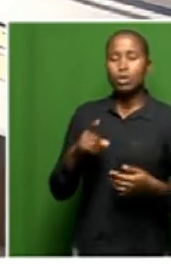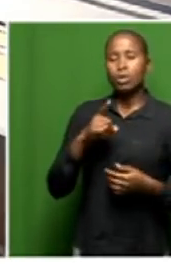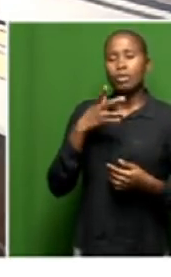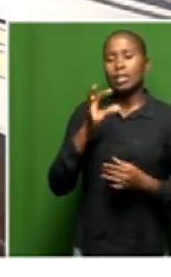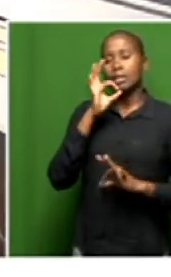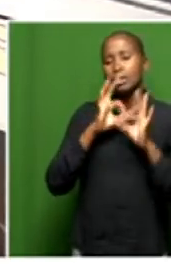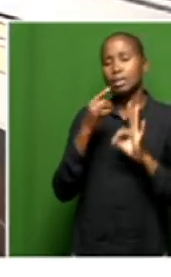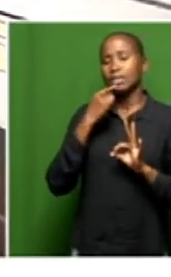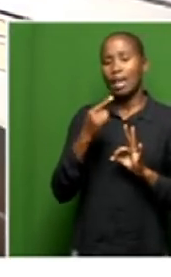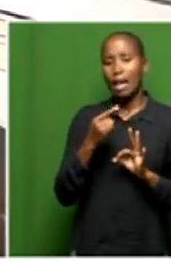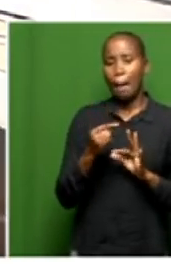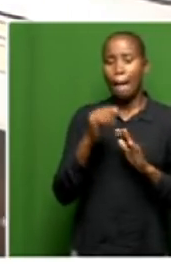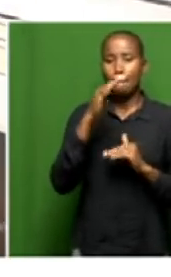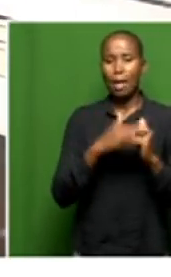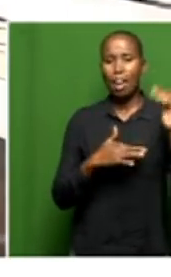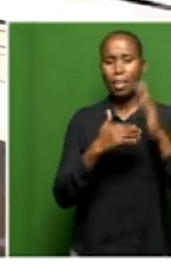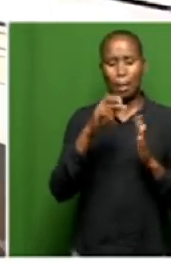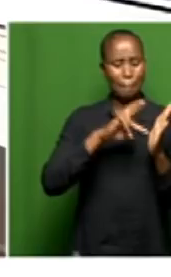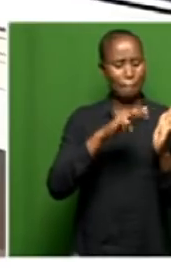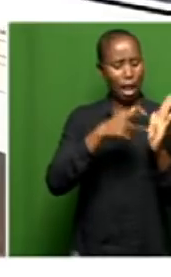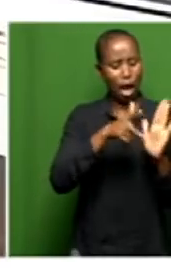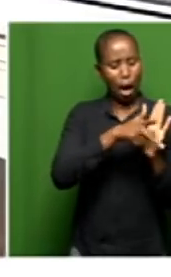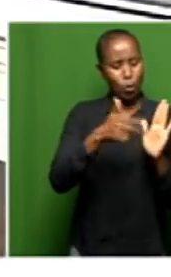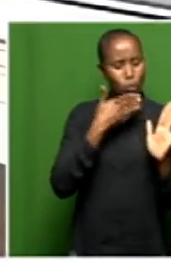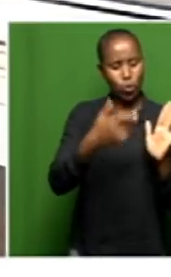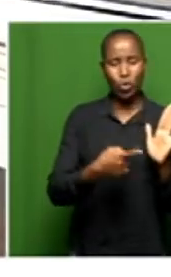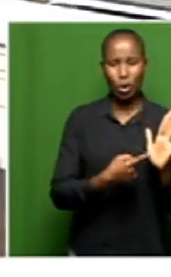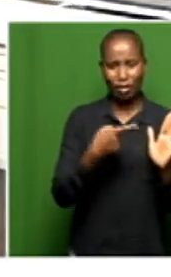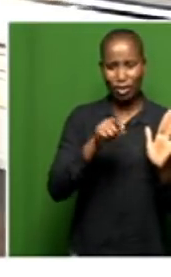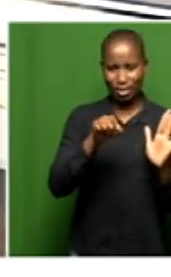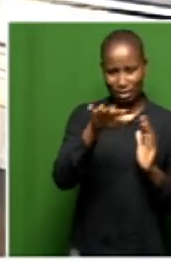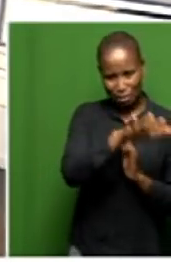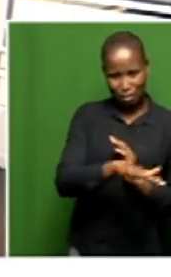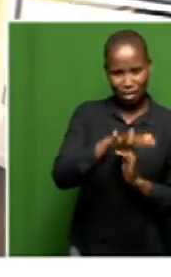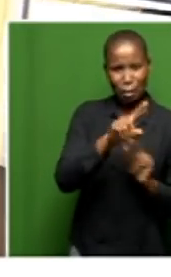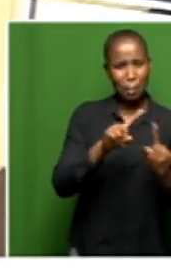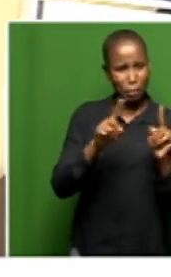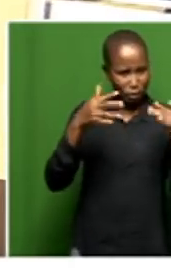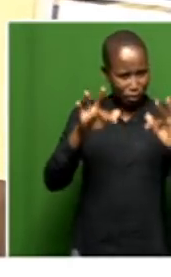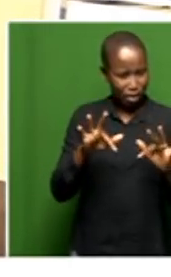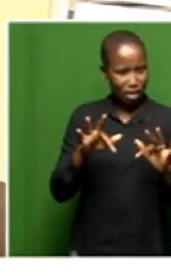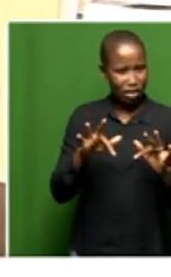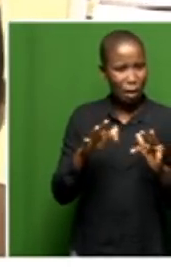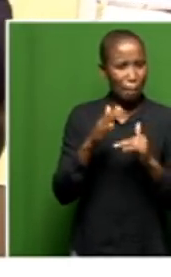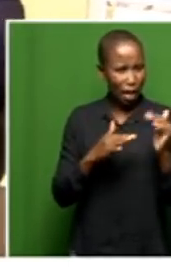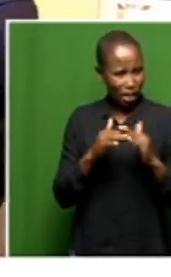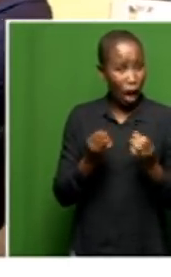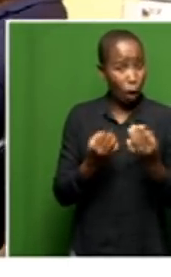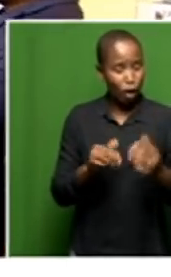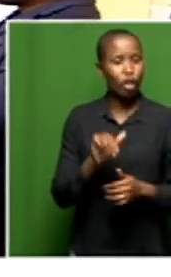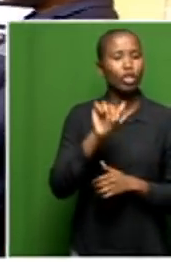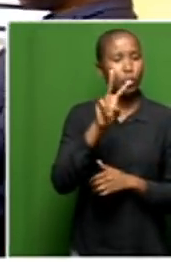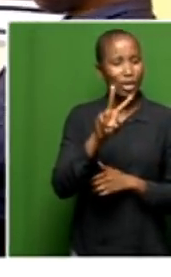no building plans approved for this facility, and yet it was built at a cost, I think, initially of 27